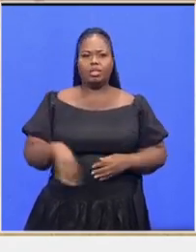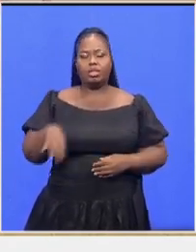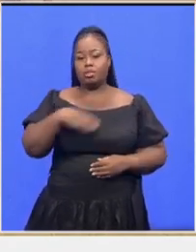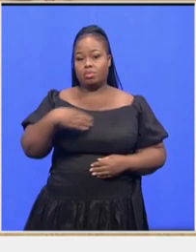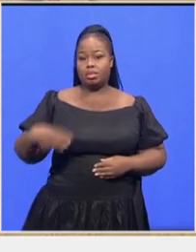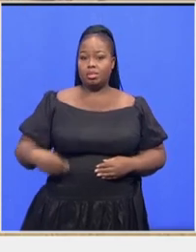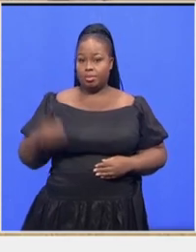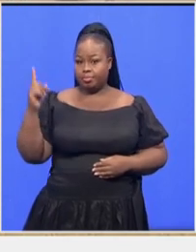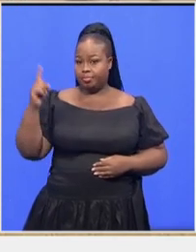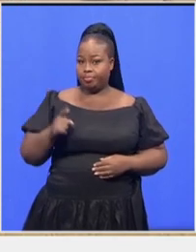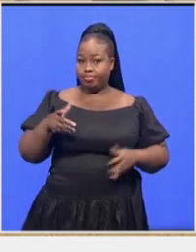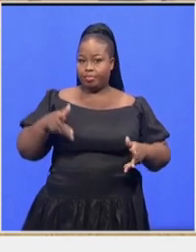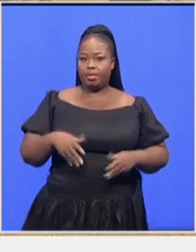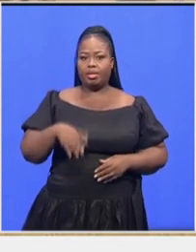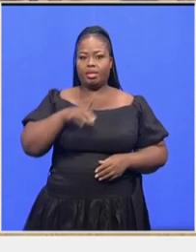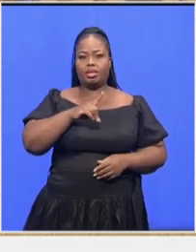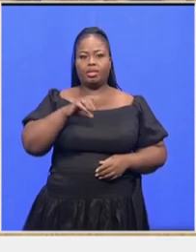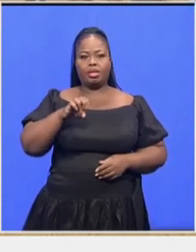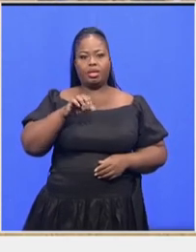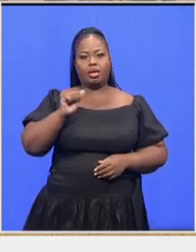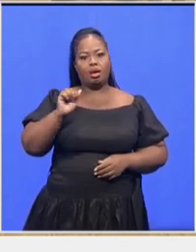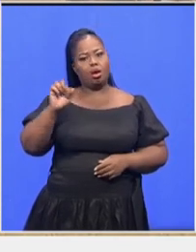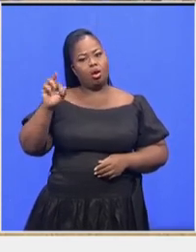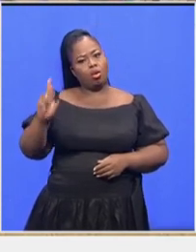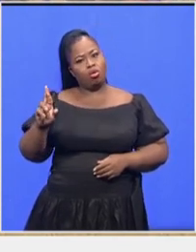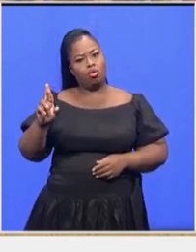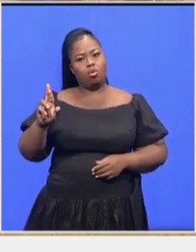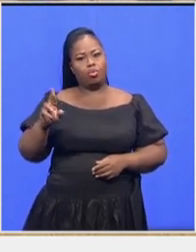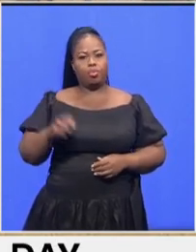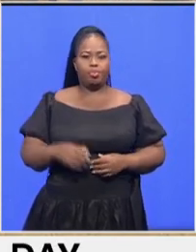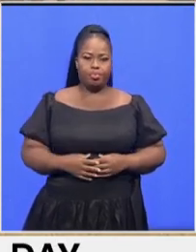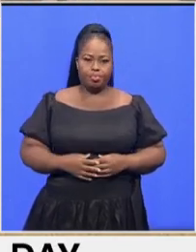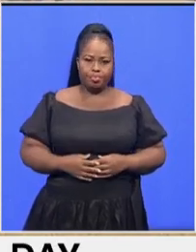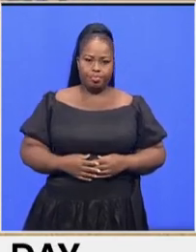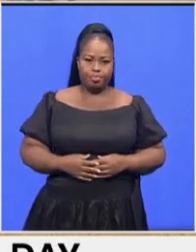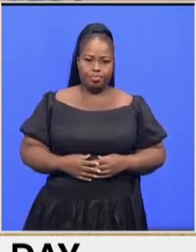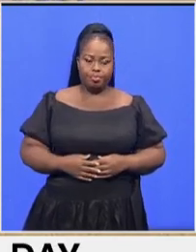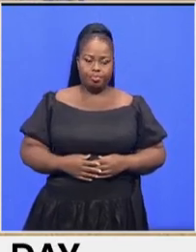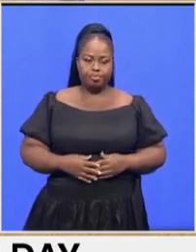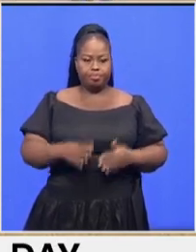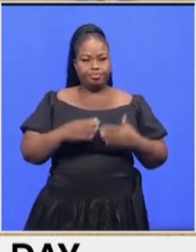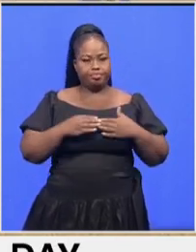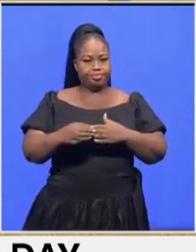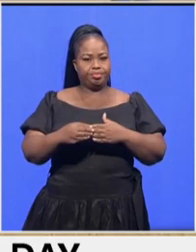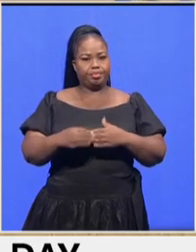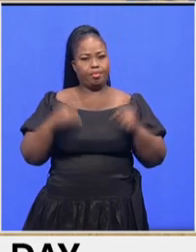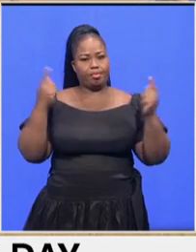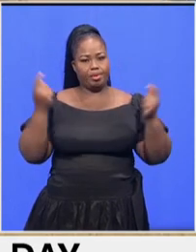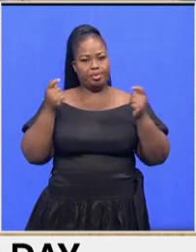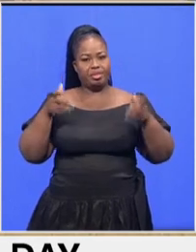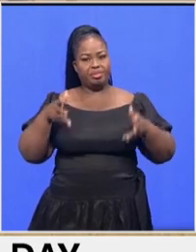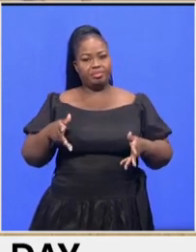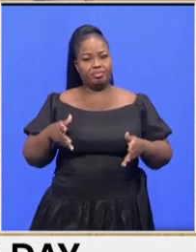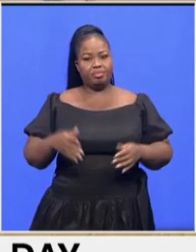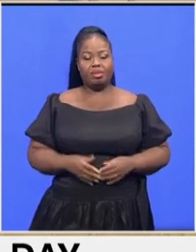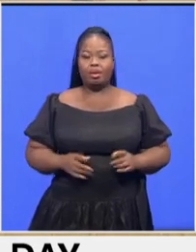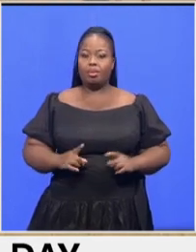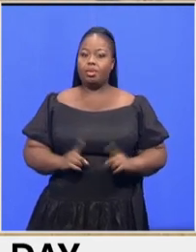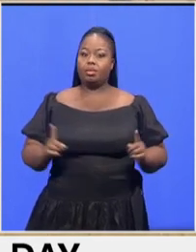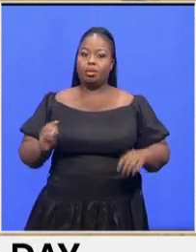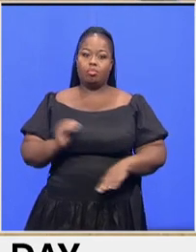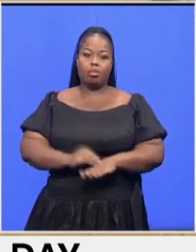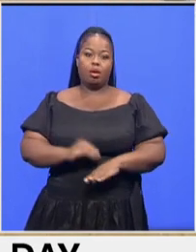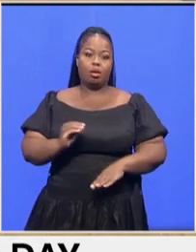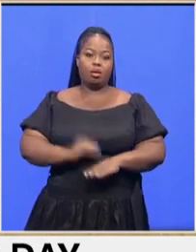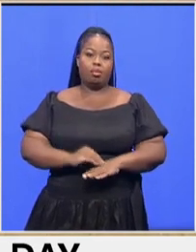to the art of course to to to to to um you know lead the main celebrations here but a lot of problems that